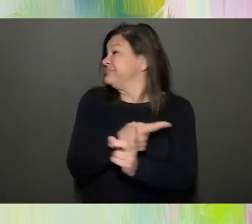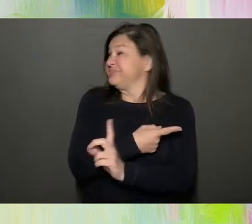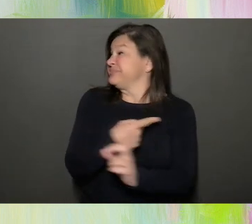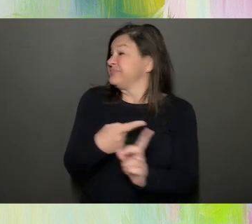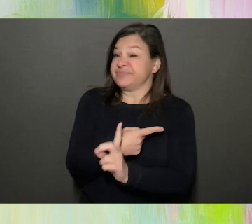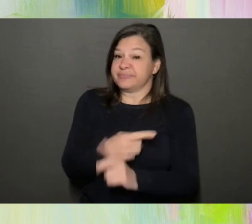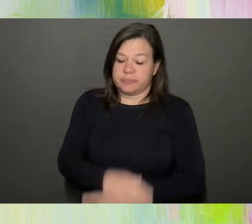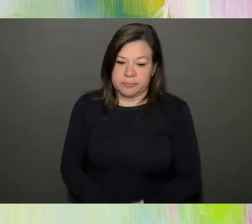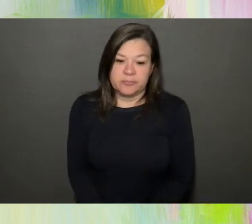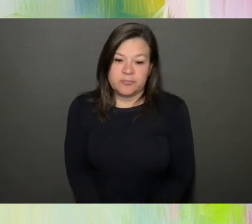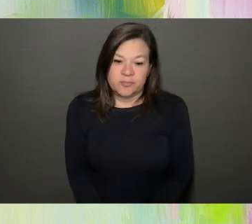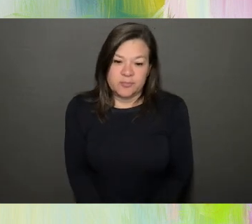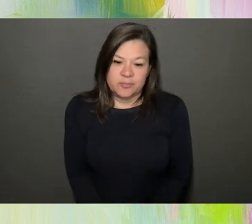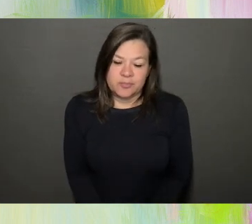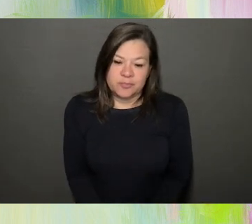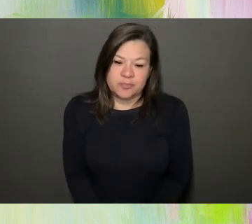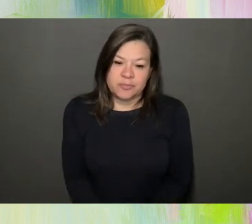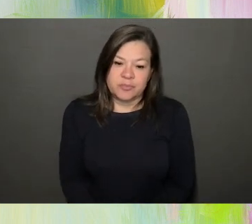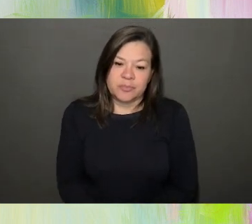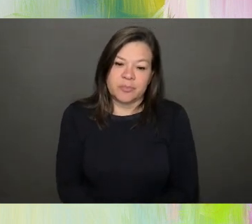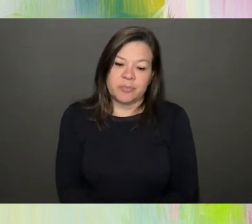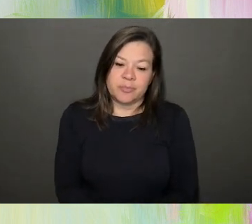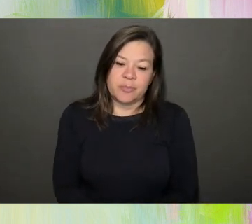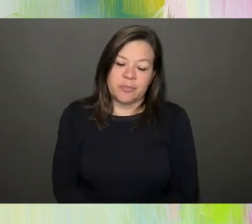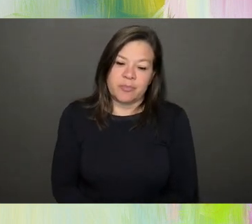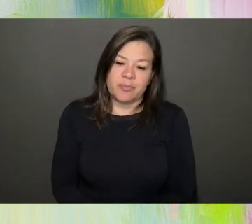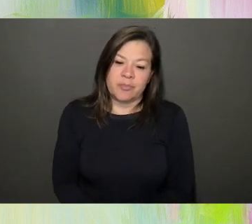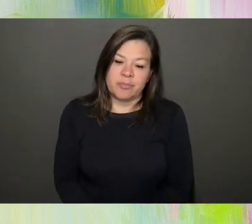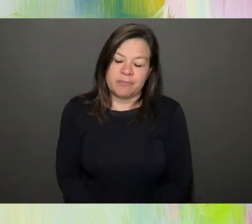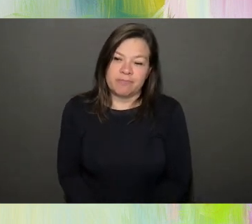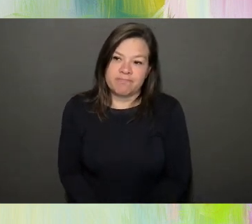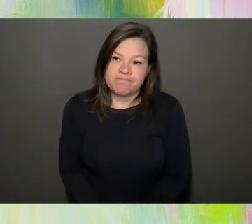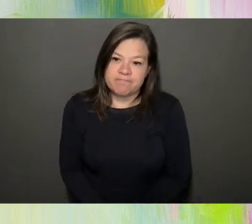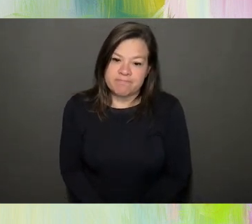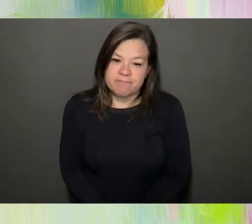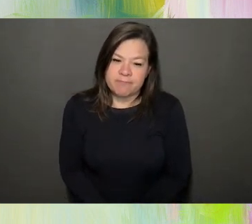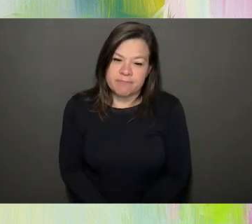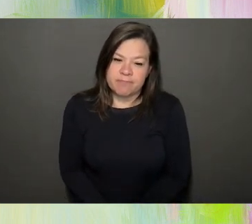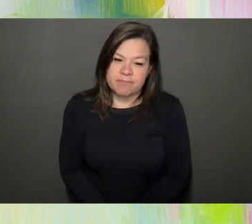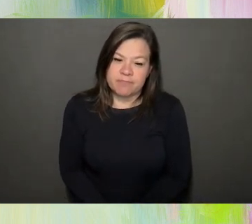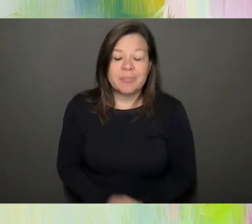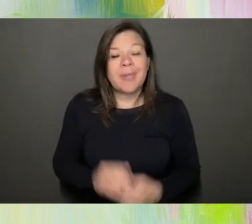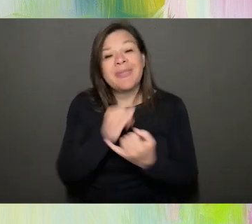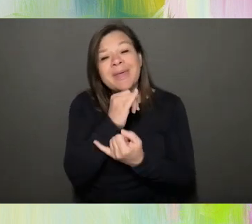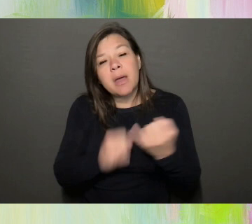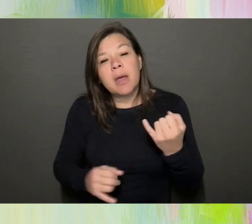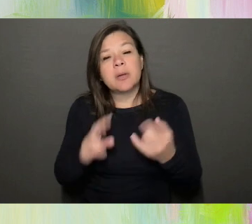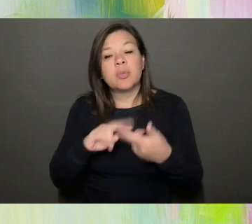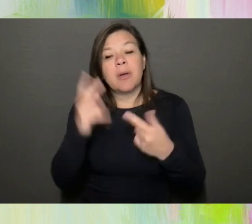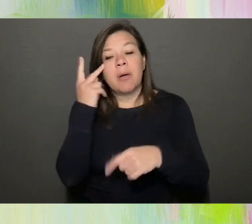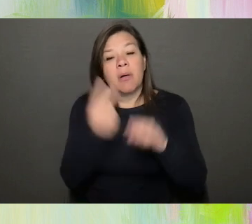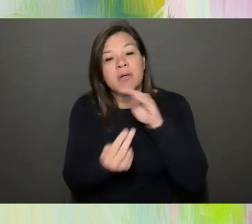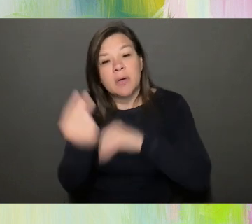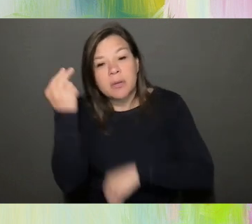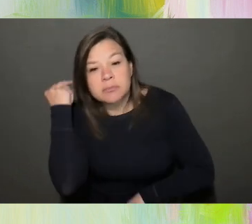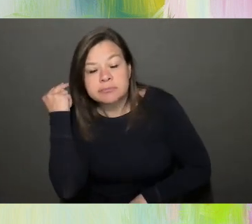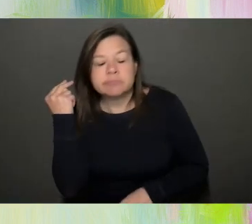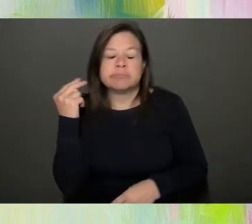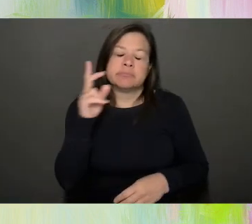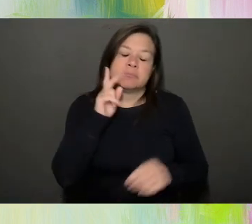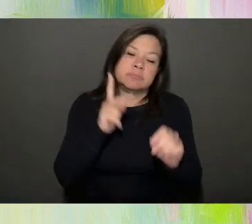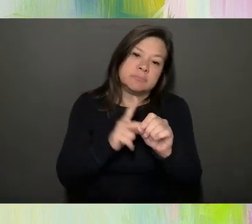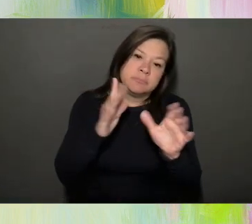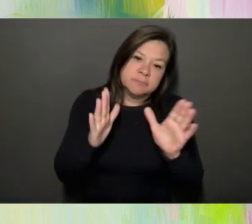Um, so I, at the end, we have like a reflection and the participants, uh,